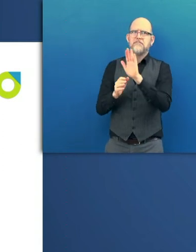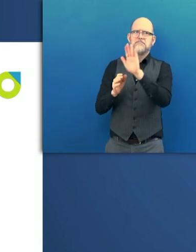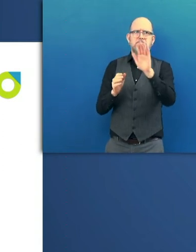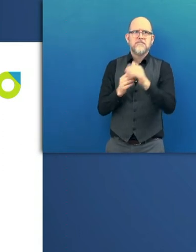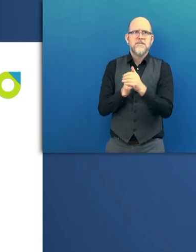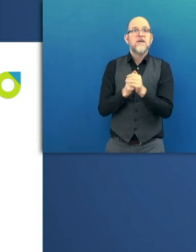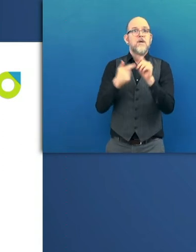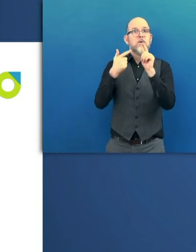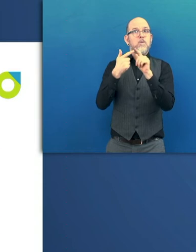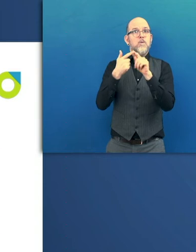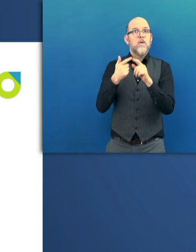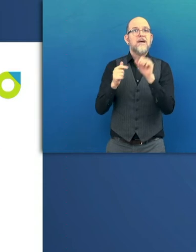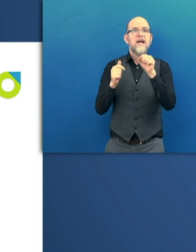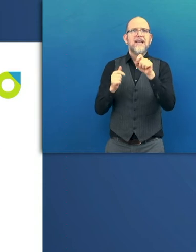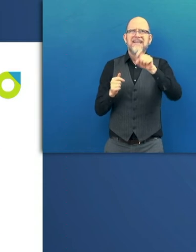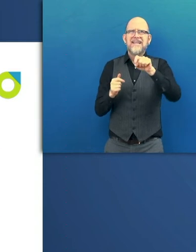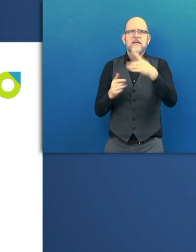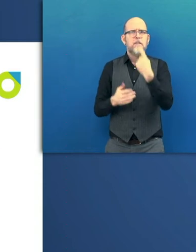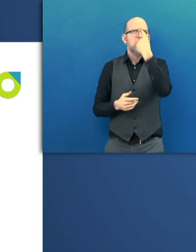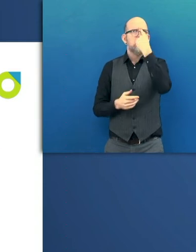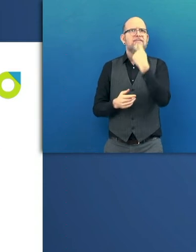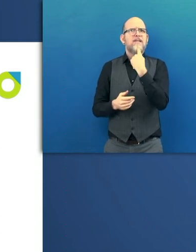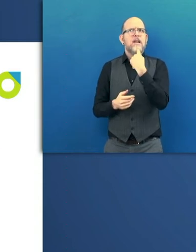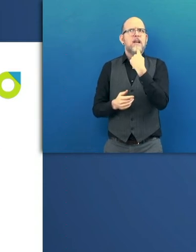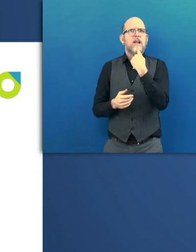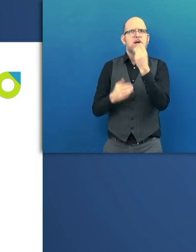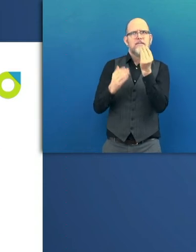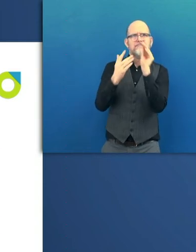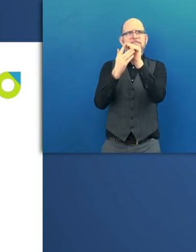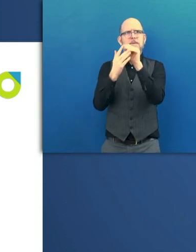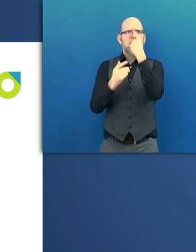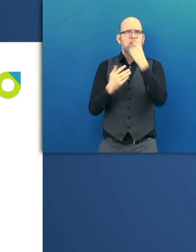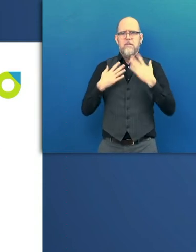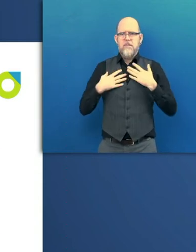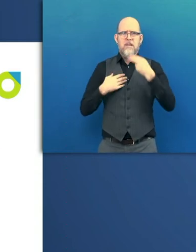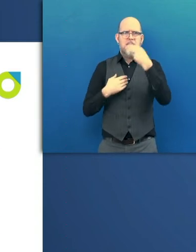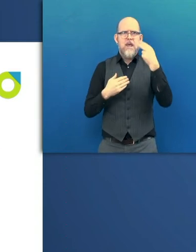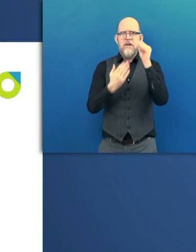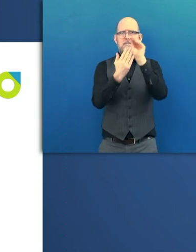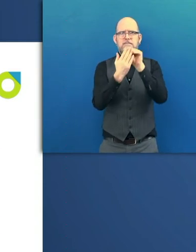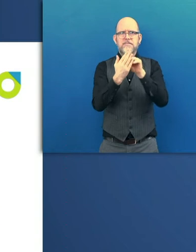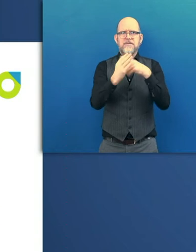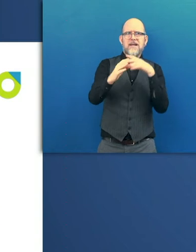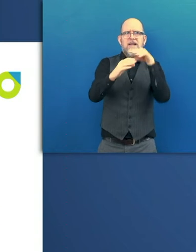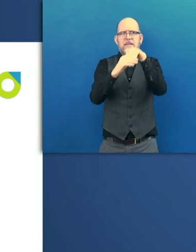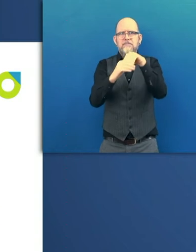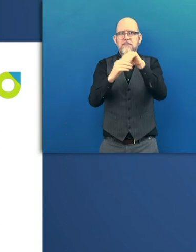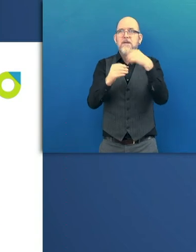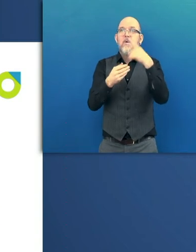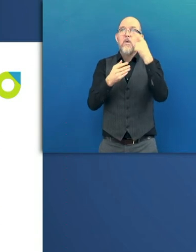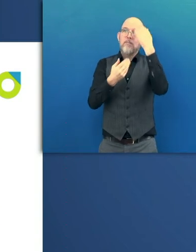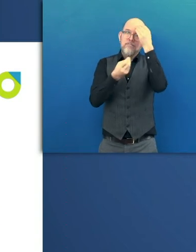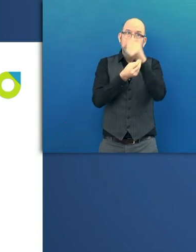also needed a quite powerful profile system where people can send notifications, start private